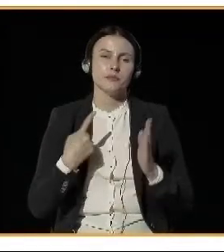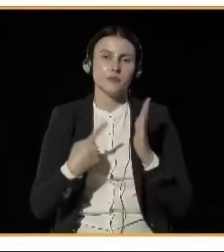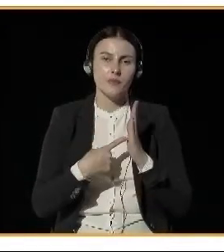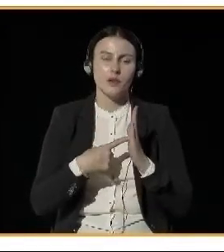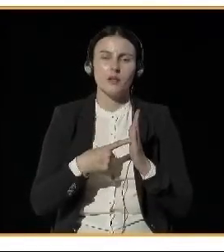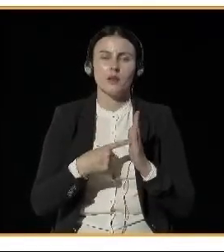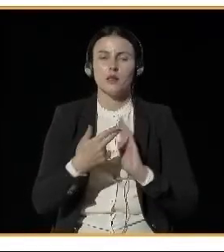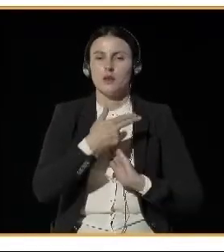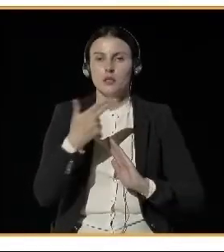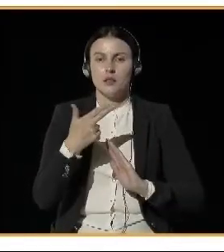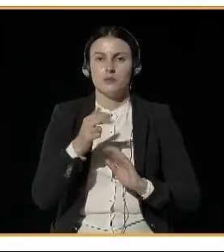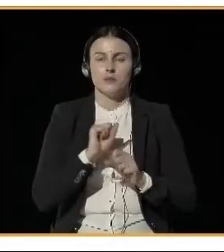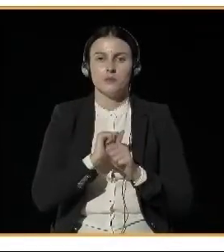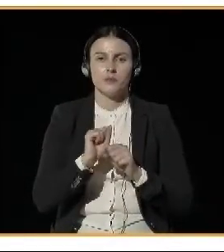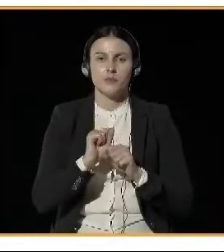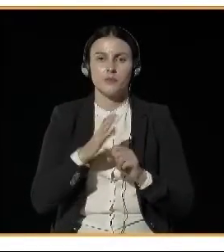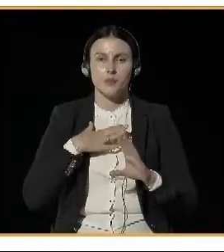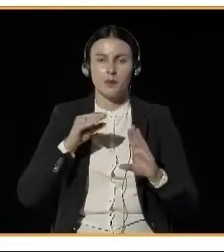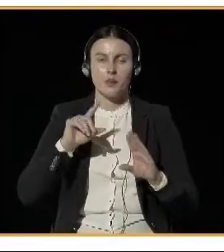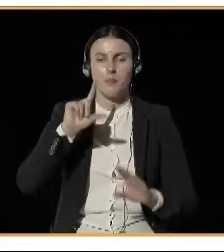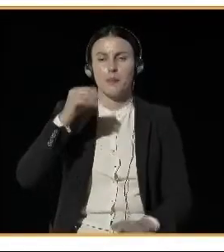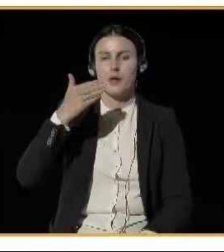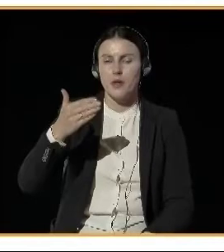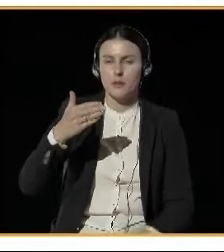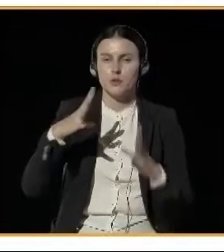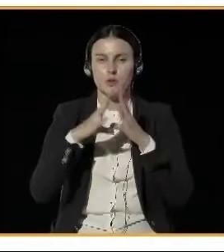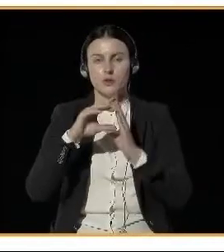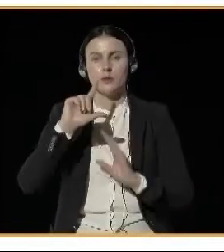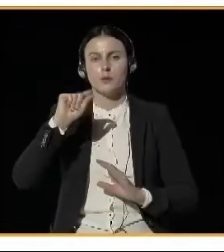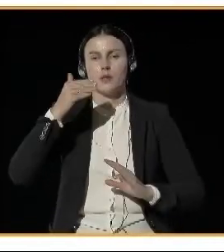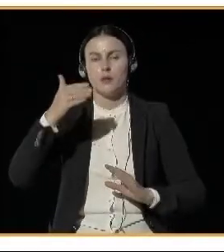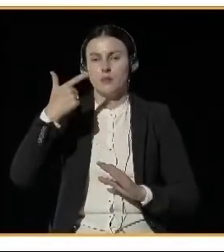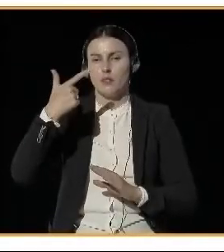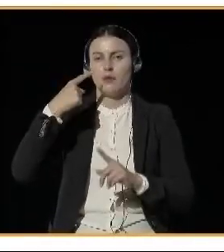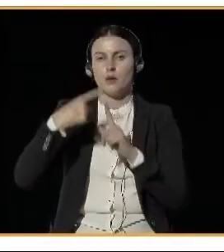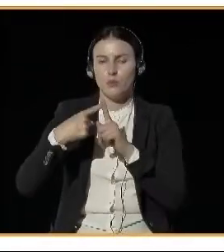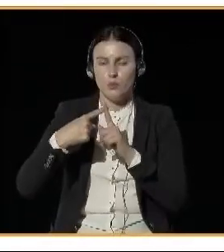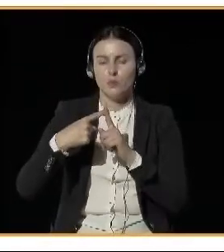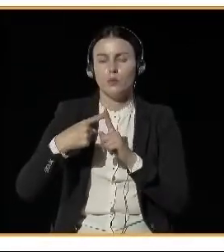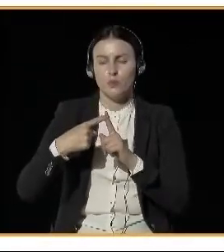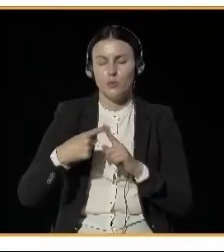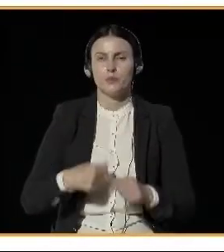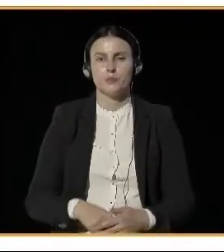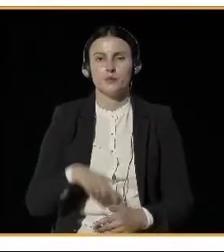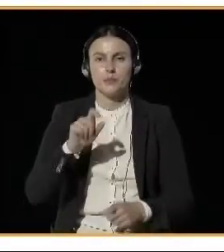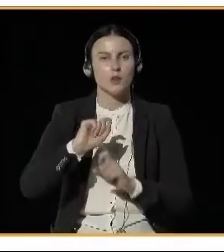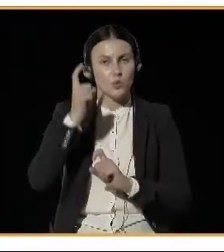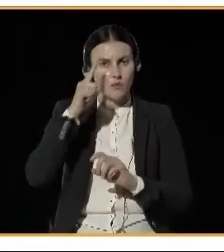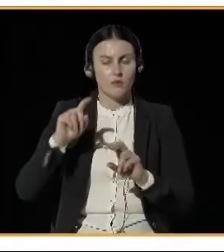the main source for NO2 is exhaust from the traffic and then mainly from diesel vehicles.